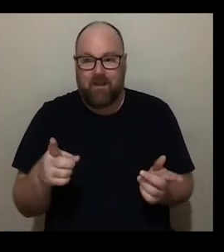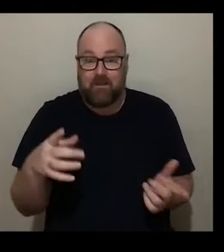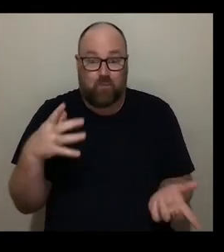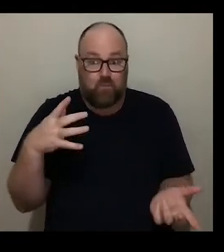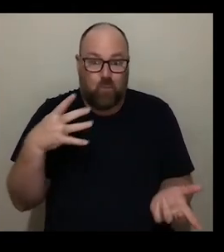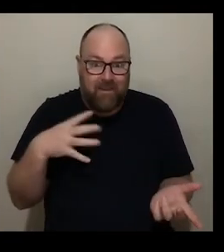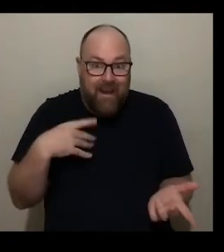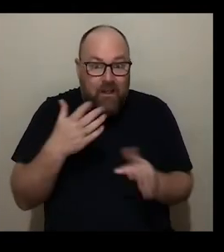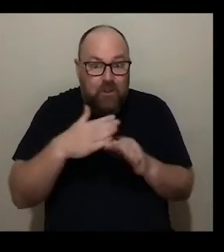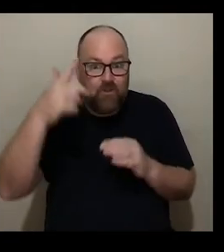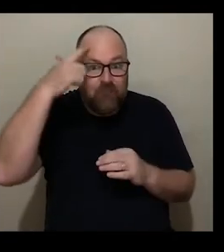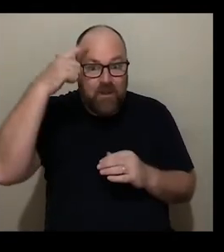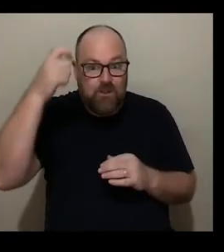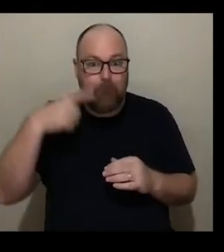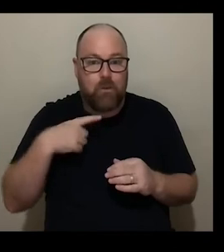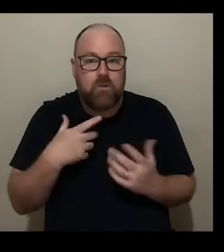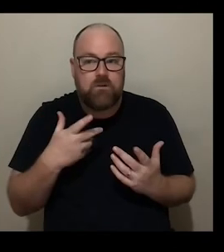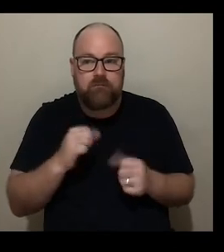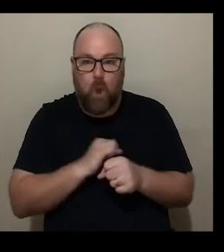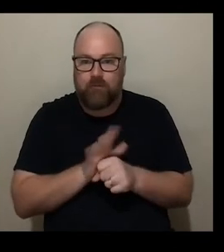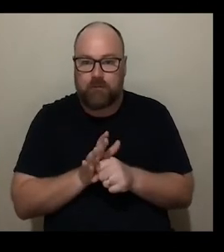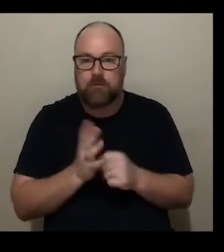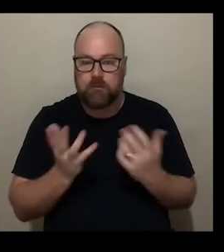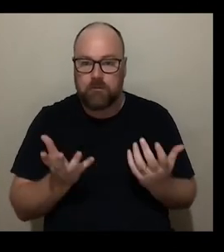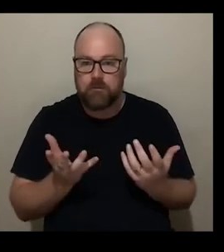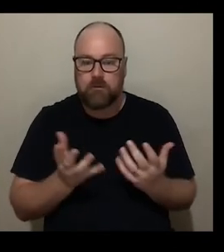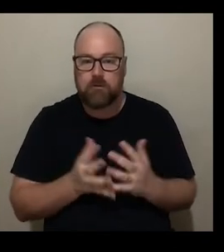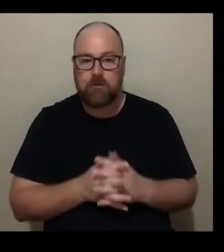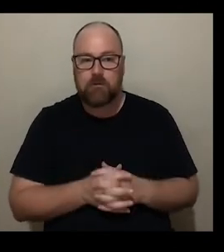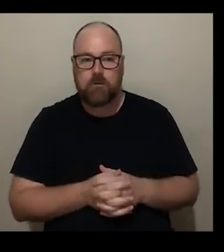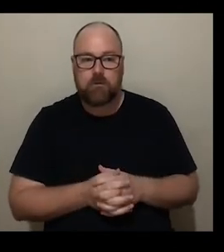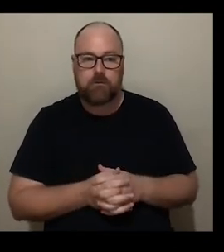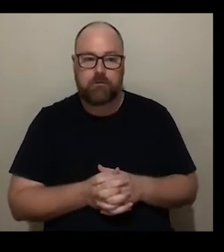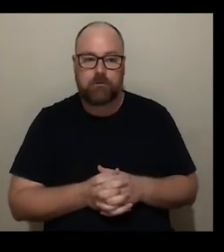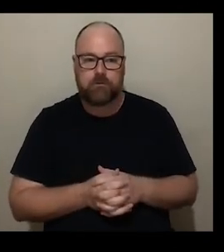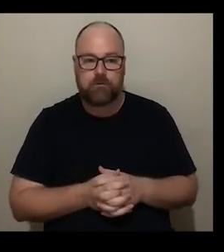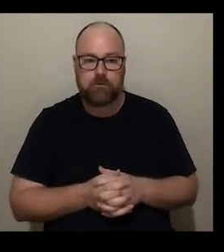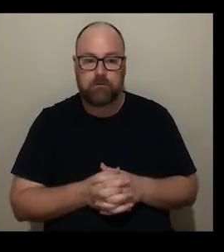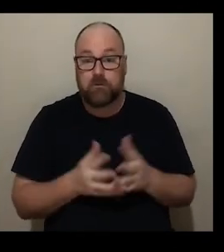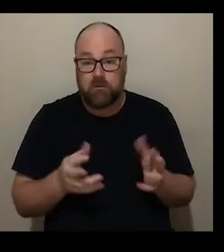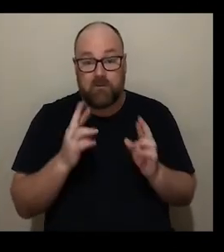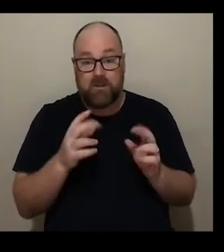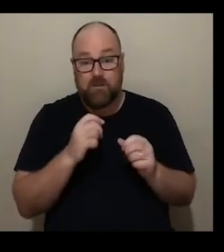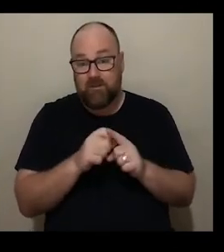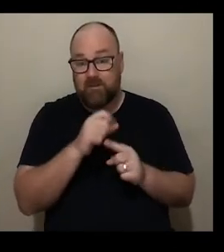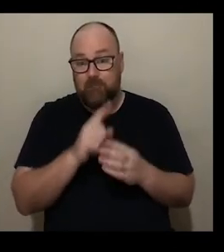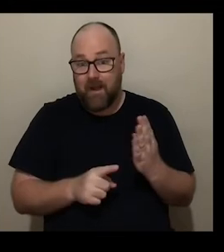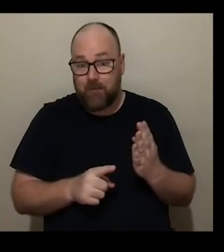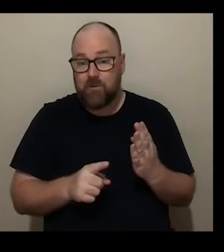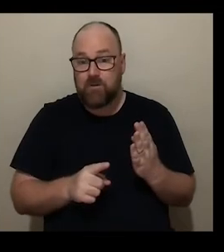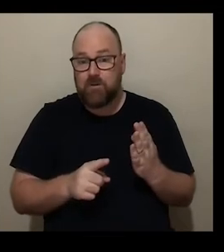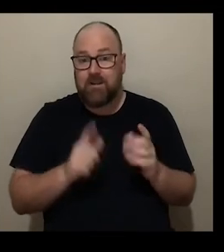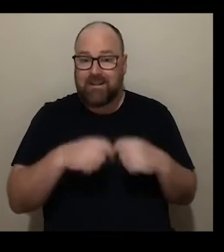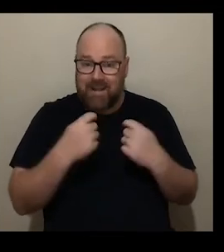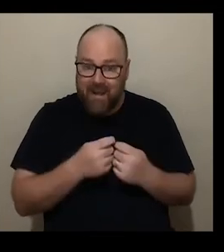of a global pandemic almost more than anything else um and i don't think we can forget that particularly with our disabled-led team and the disabled artists